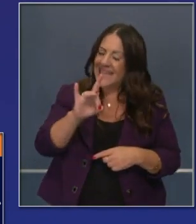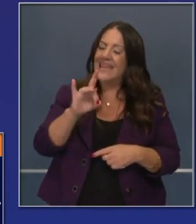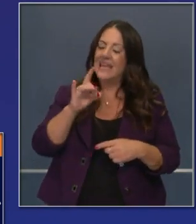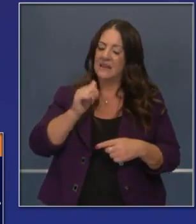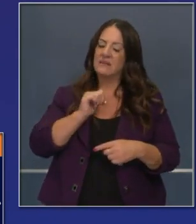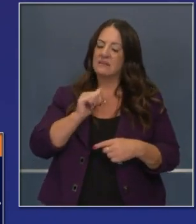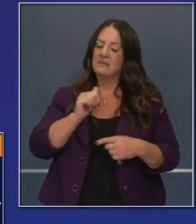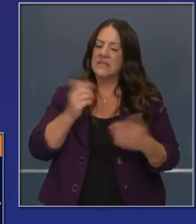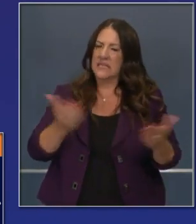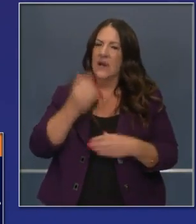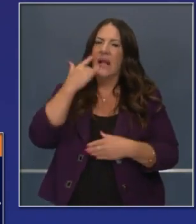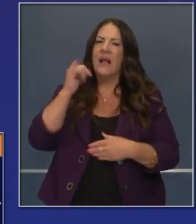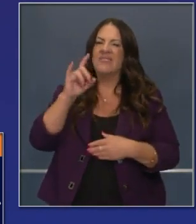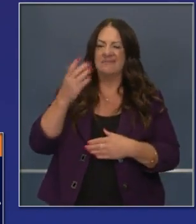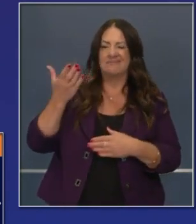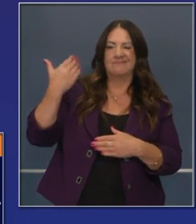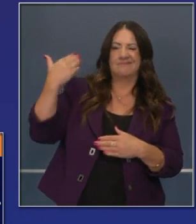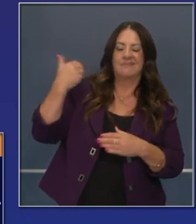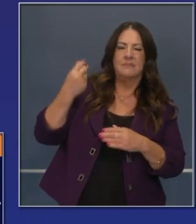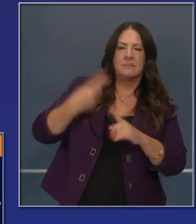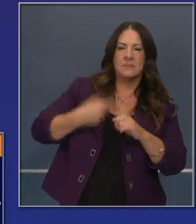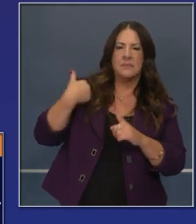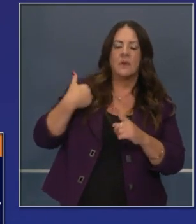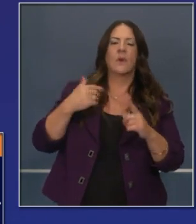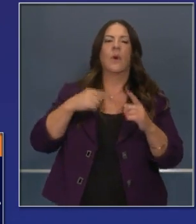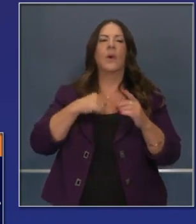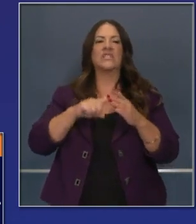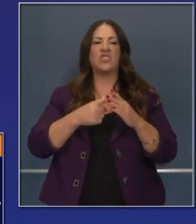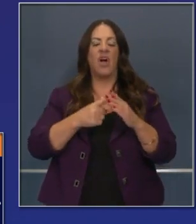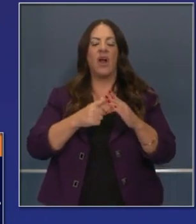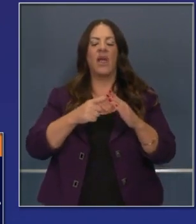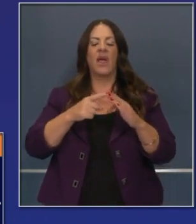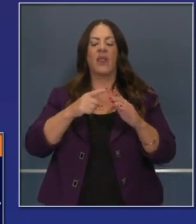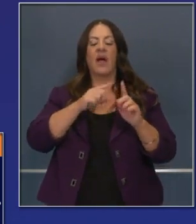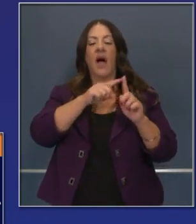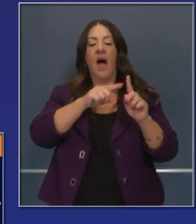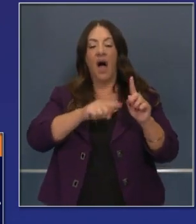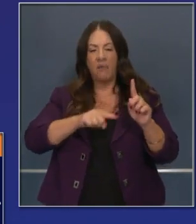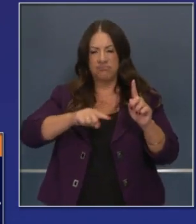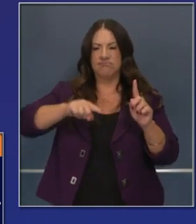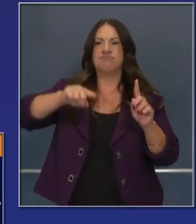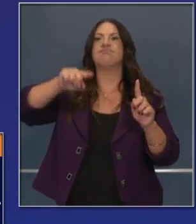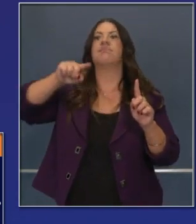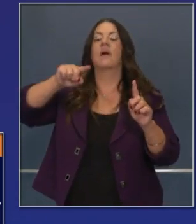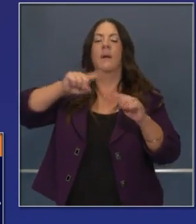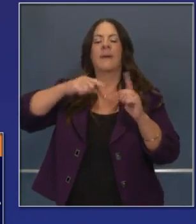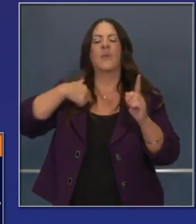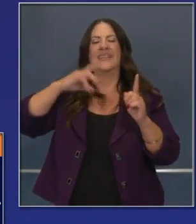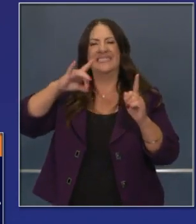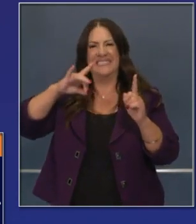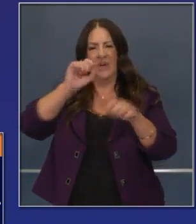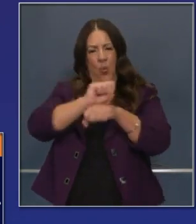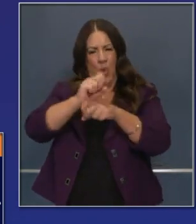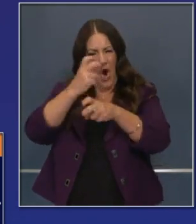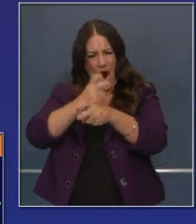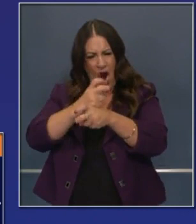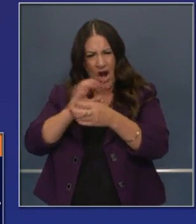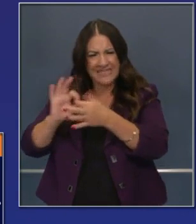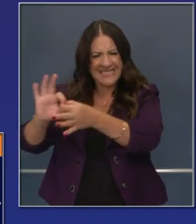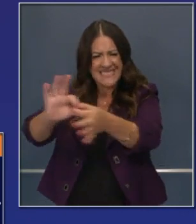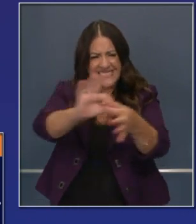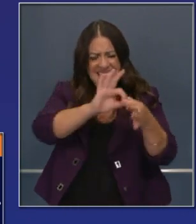bring those numbers down below 3%, but this our effective rate is a point of caution and consideration